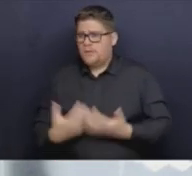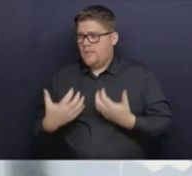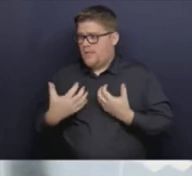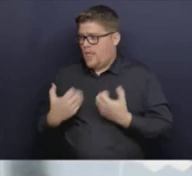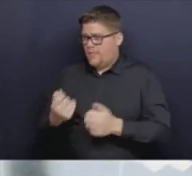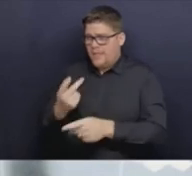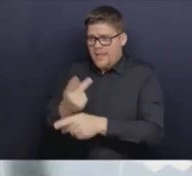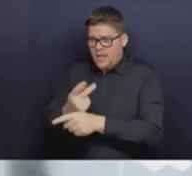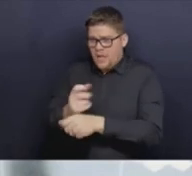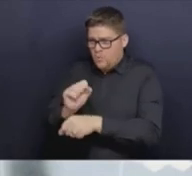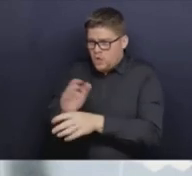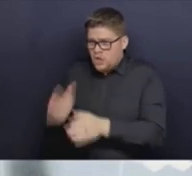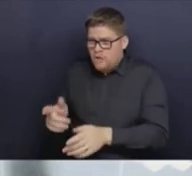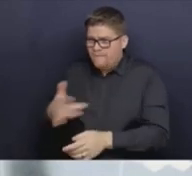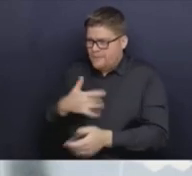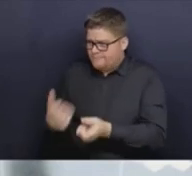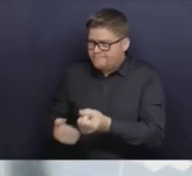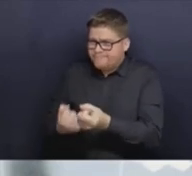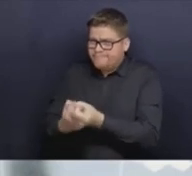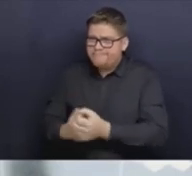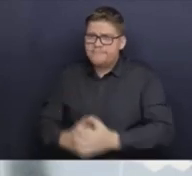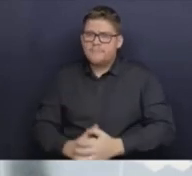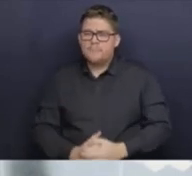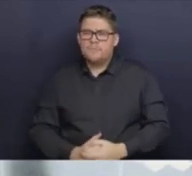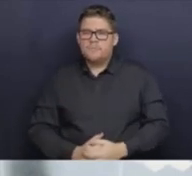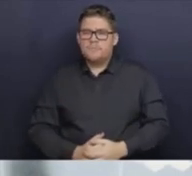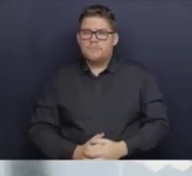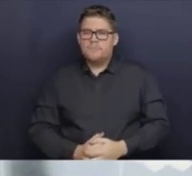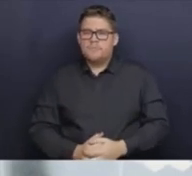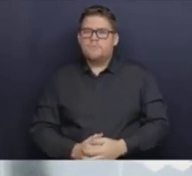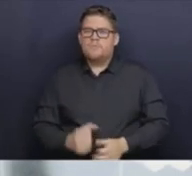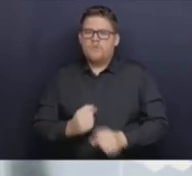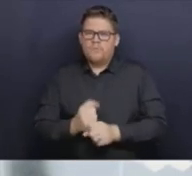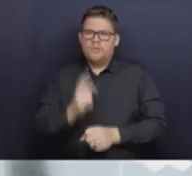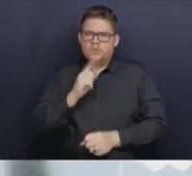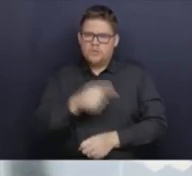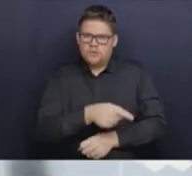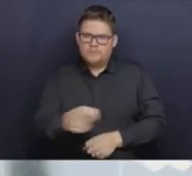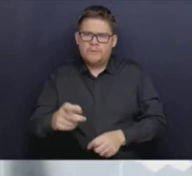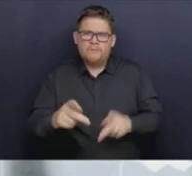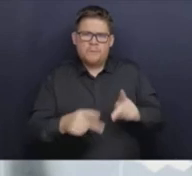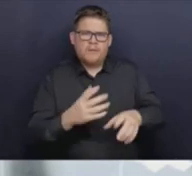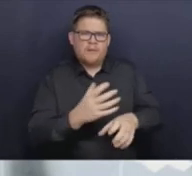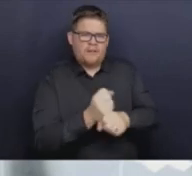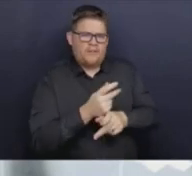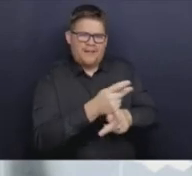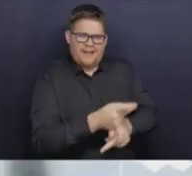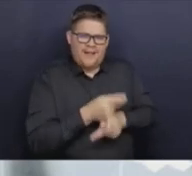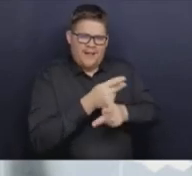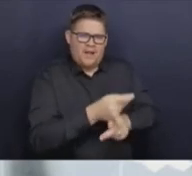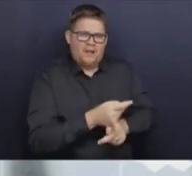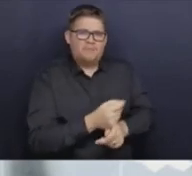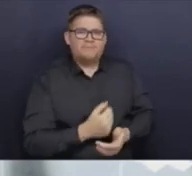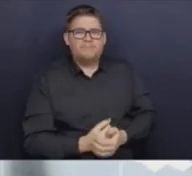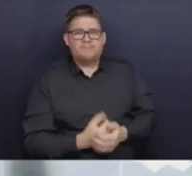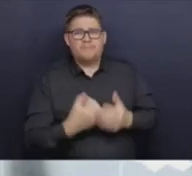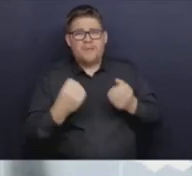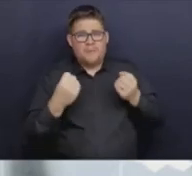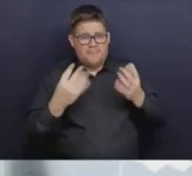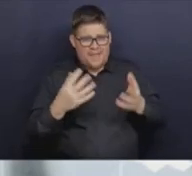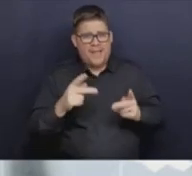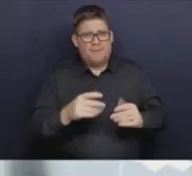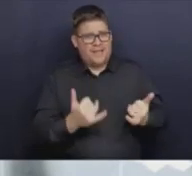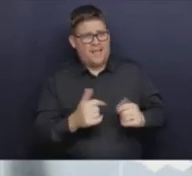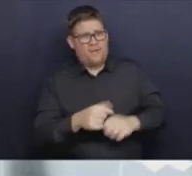professionals, and for patients to ensure that they get care at this critical moment. There's a lot of people in hospital. This is historically high level